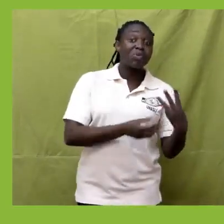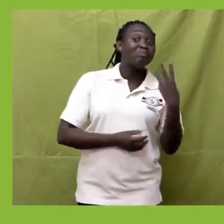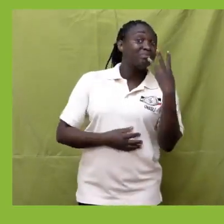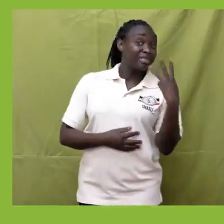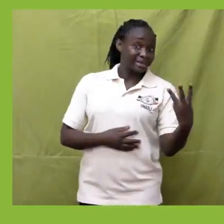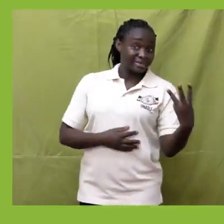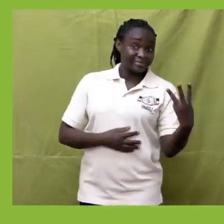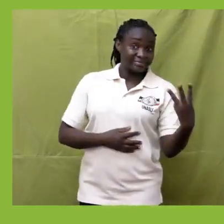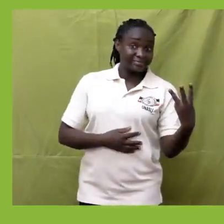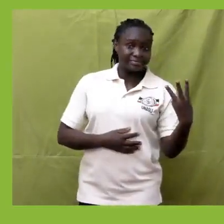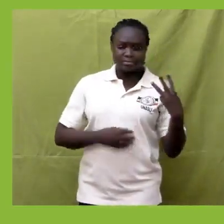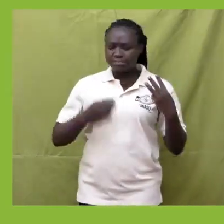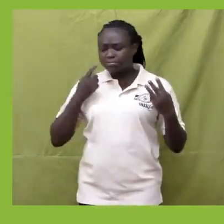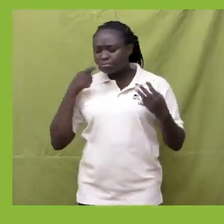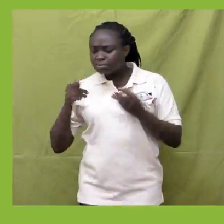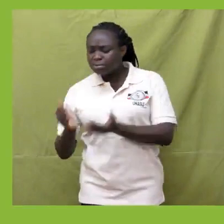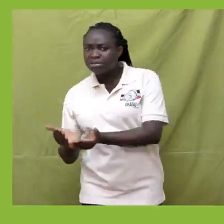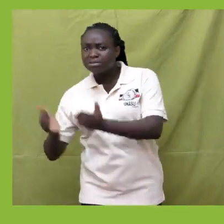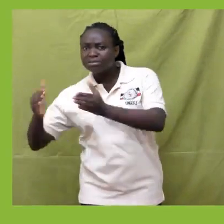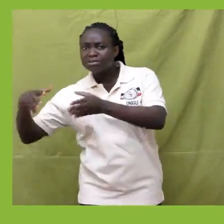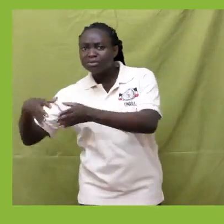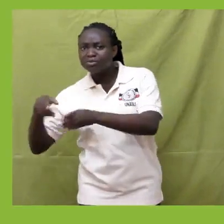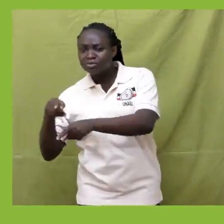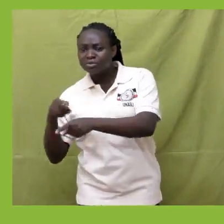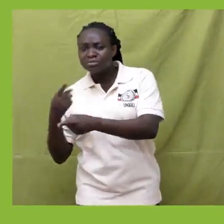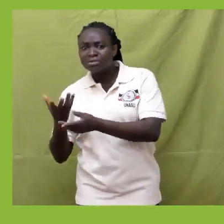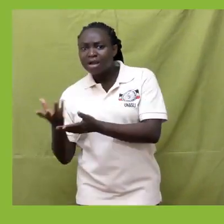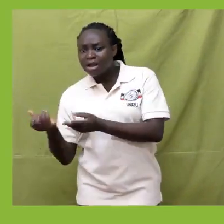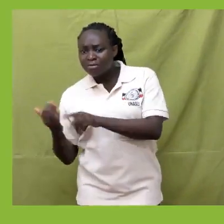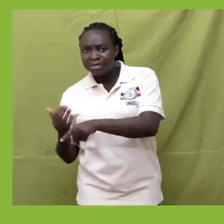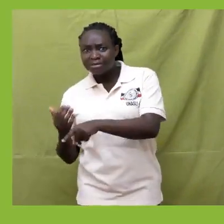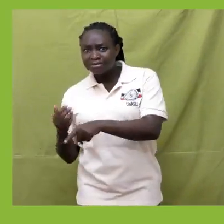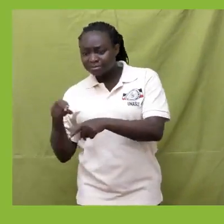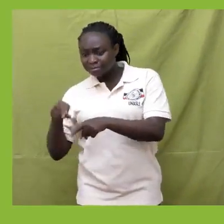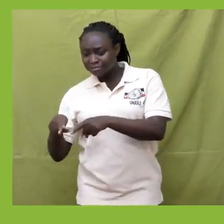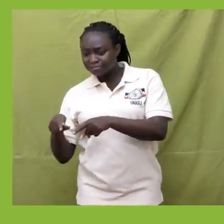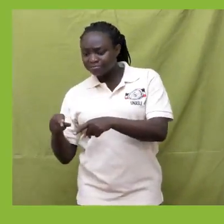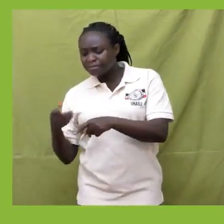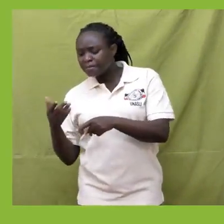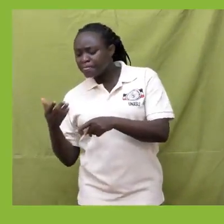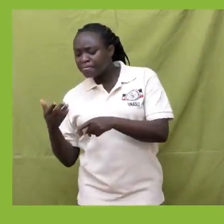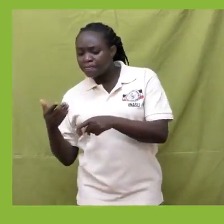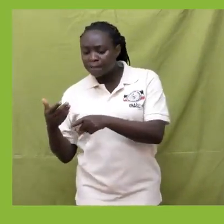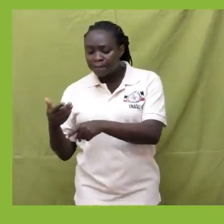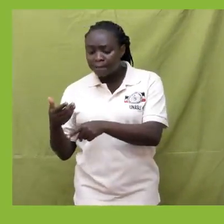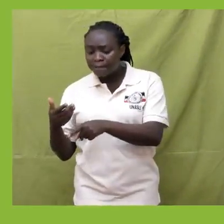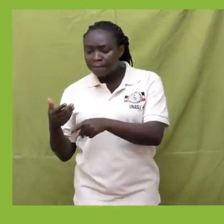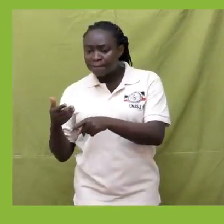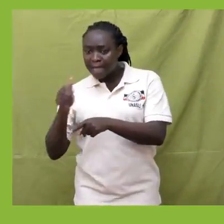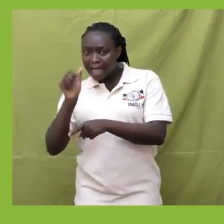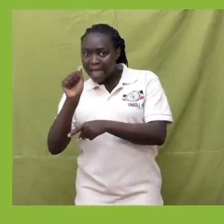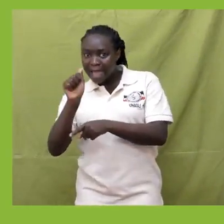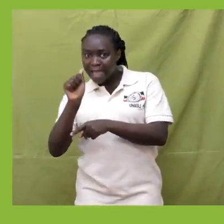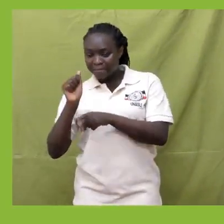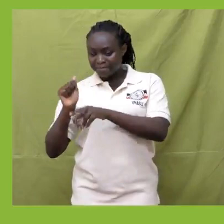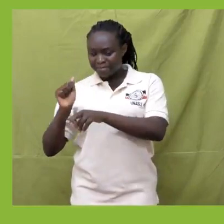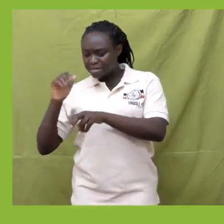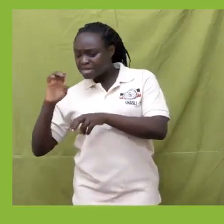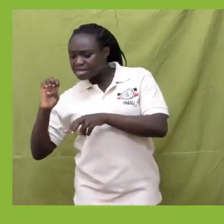And the members in set B are A, A,